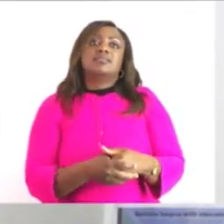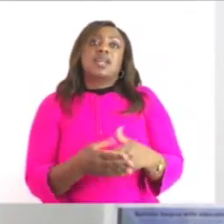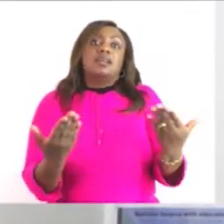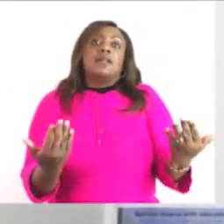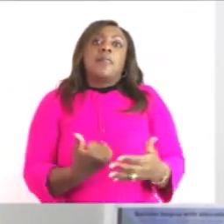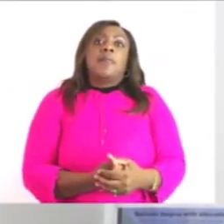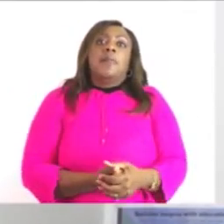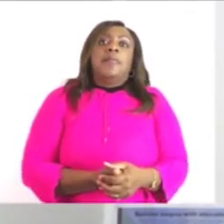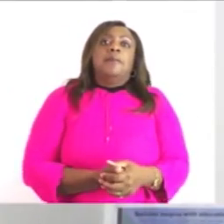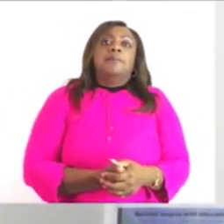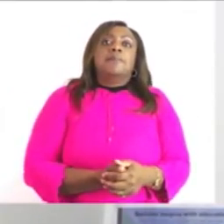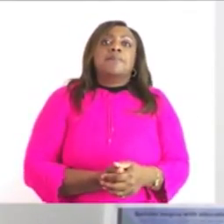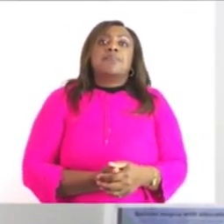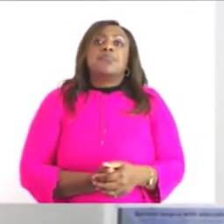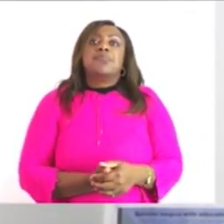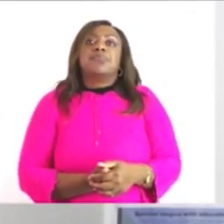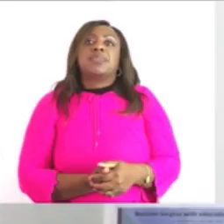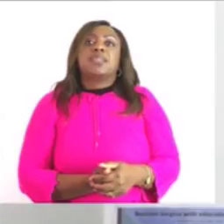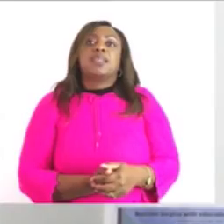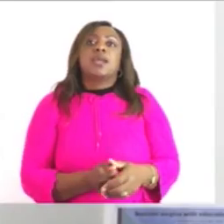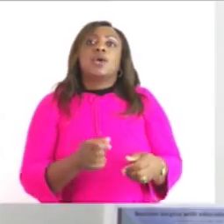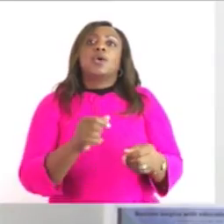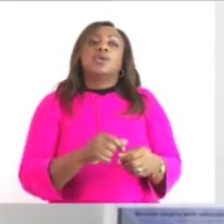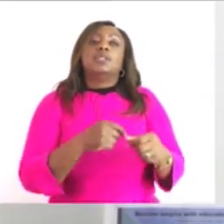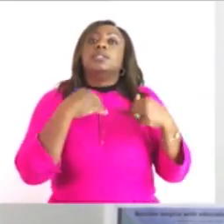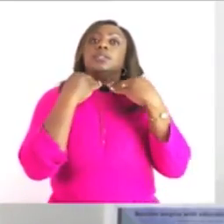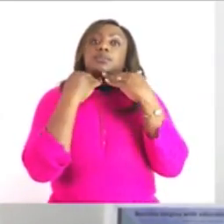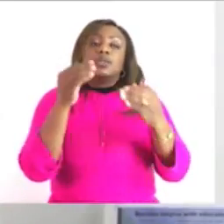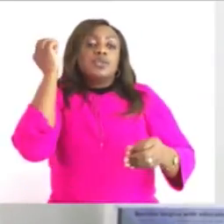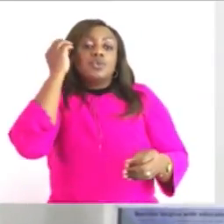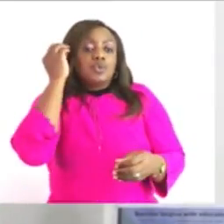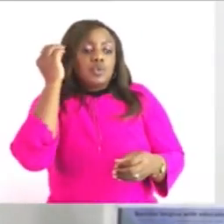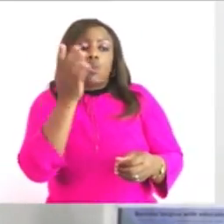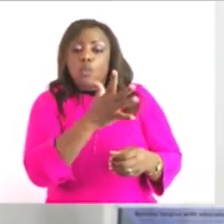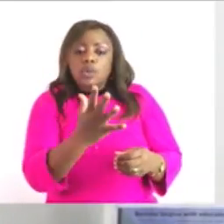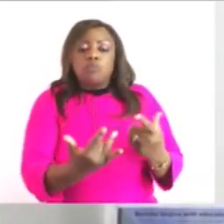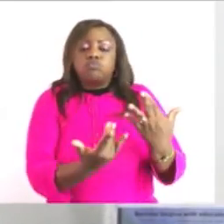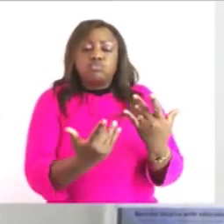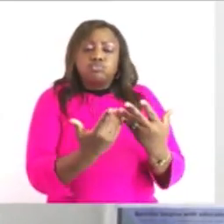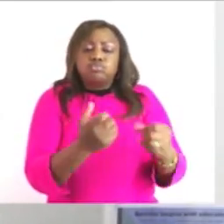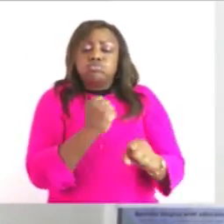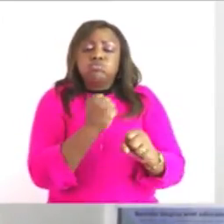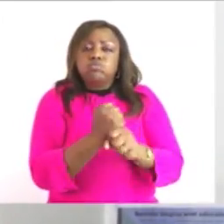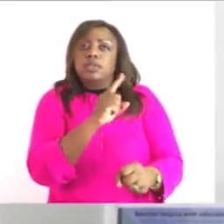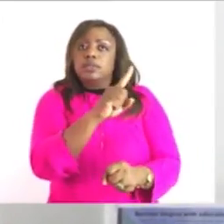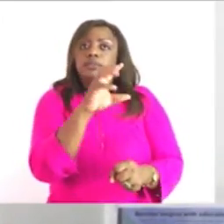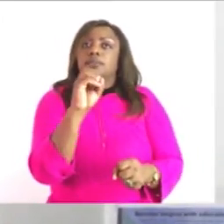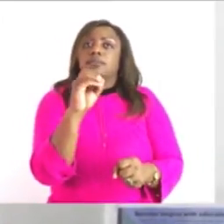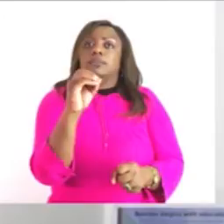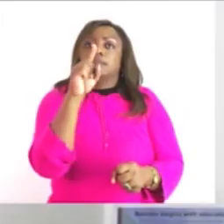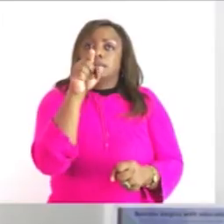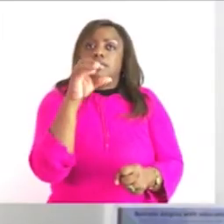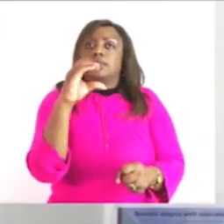water boils at 100 degrees celsius we have